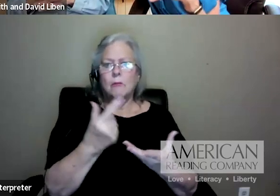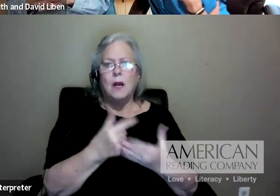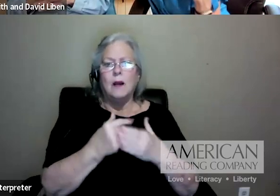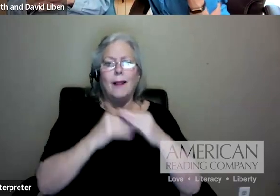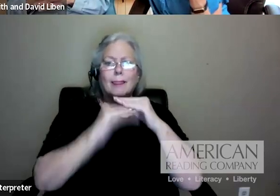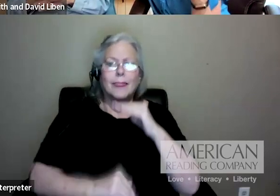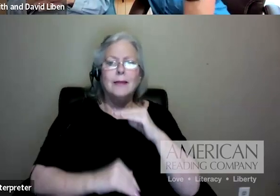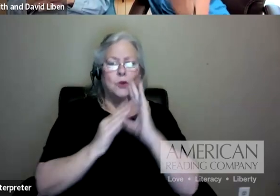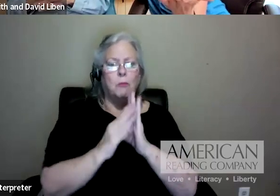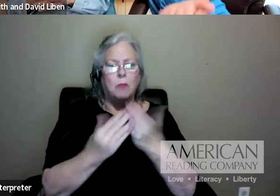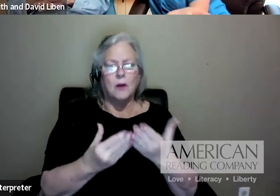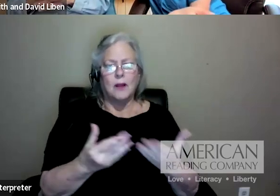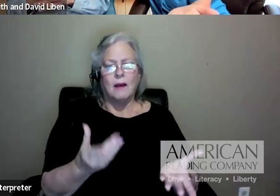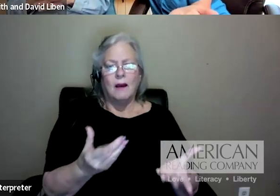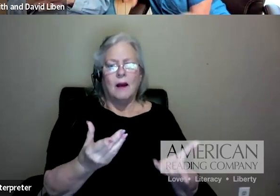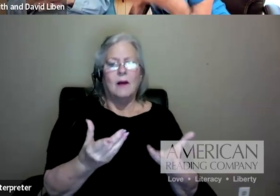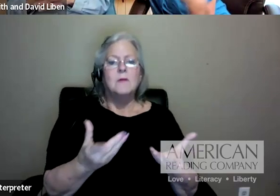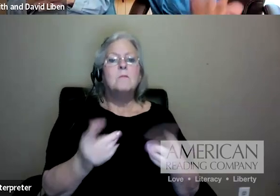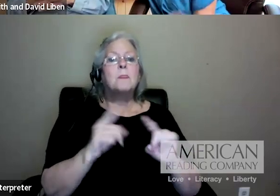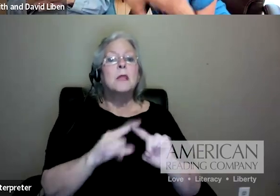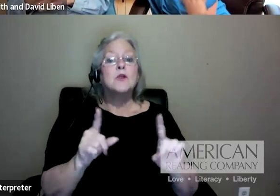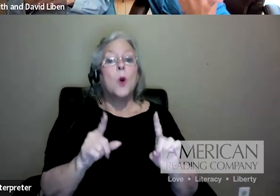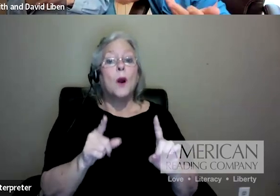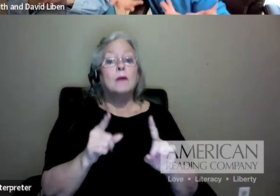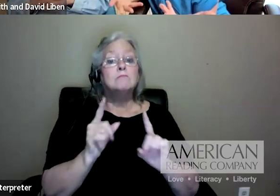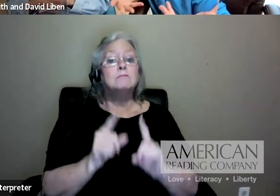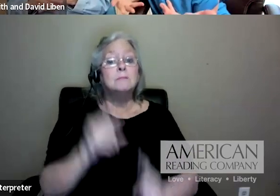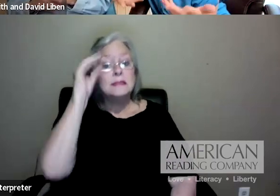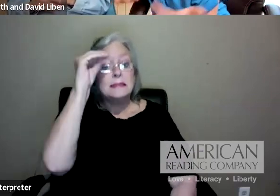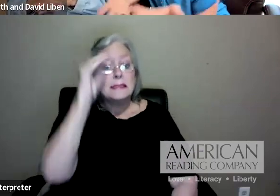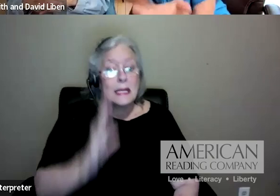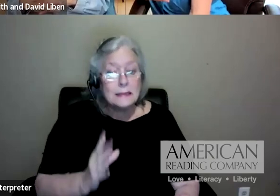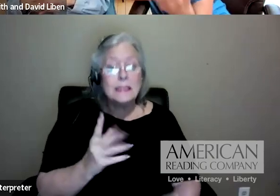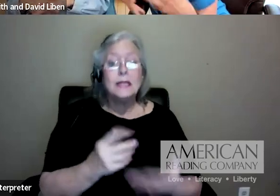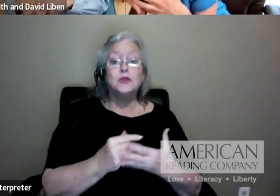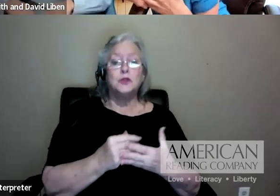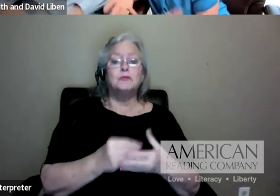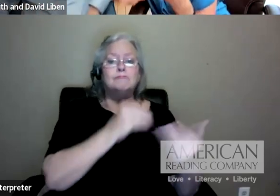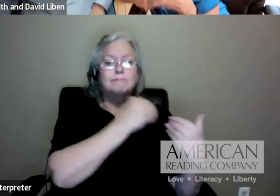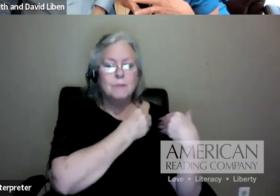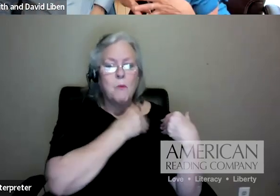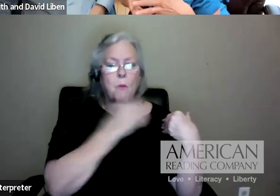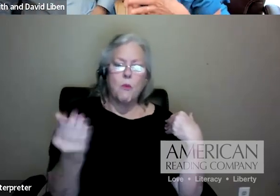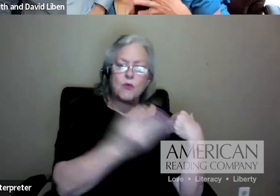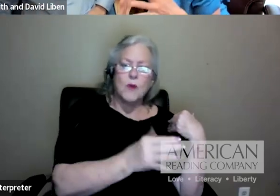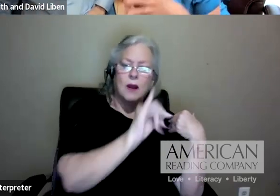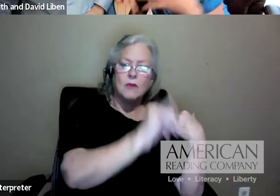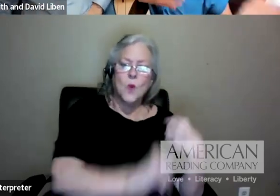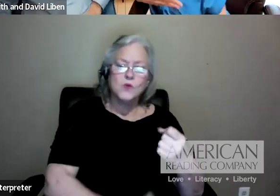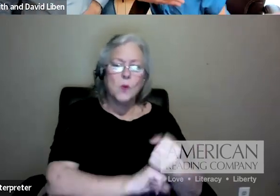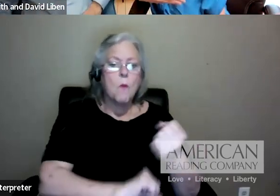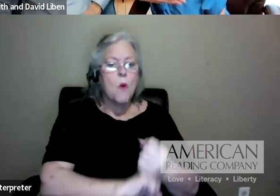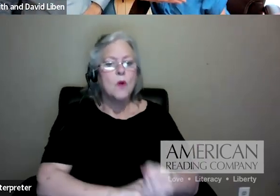teachers. And we say it's up to instructional materials to bring those supports in for language learners, for kids learning English